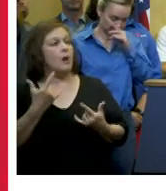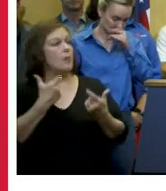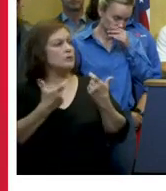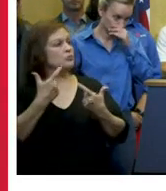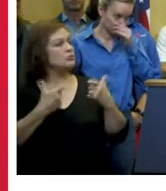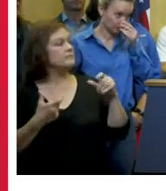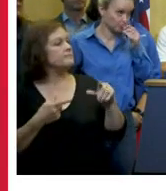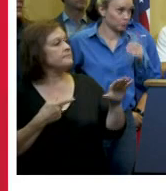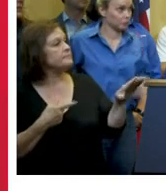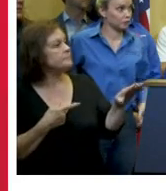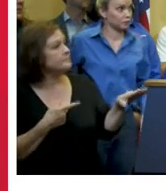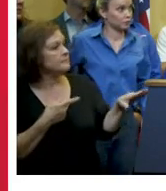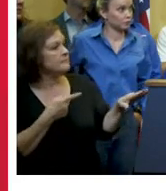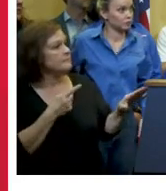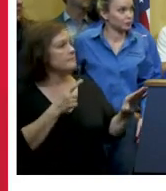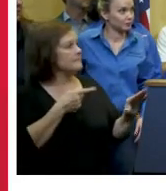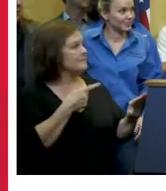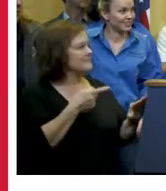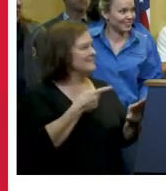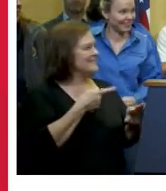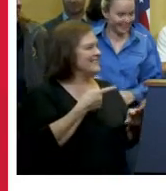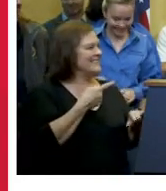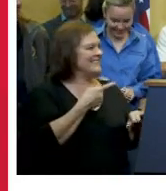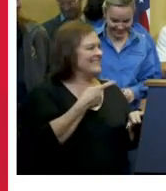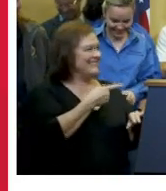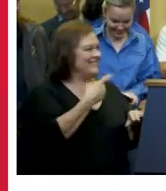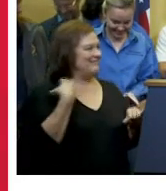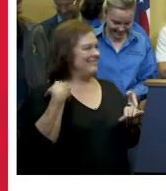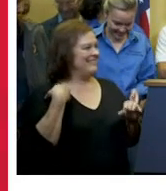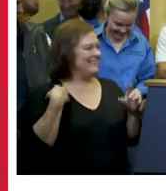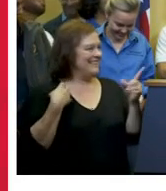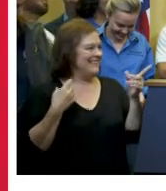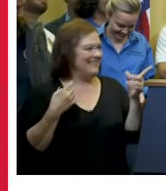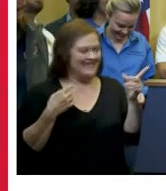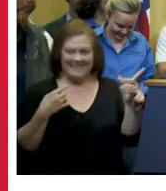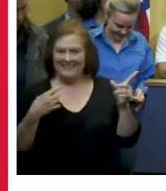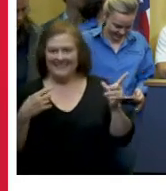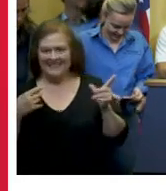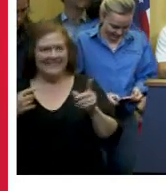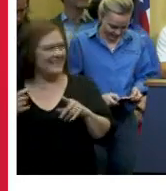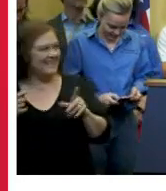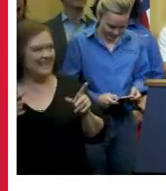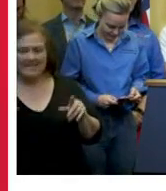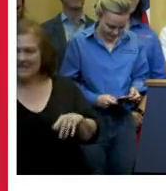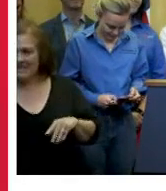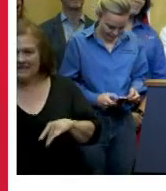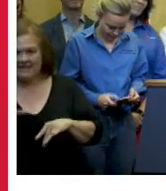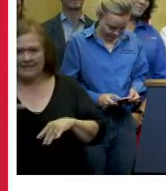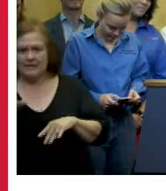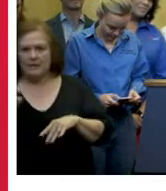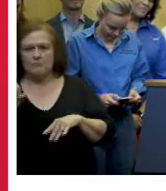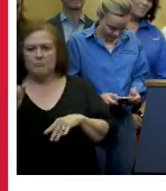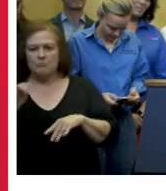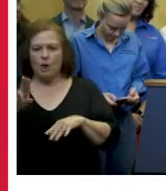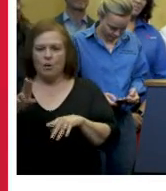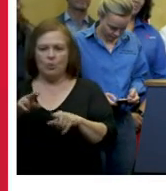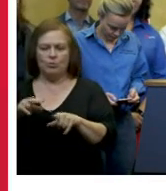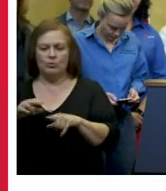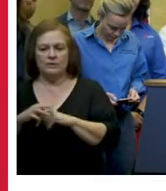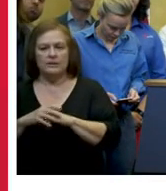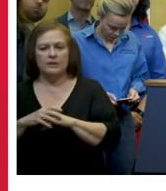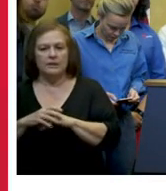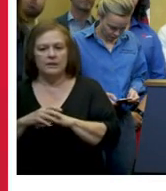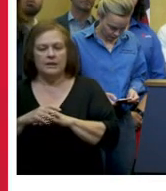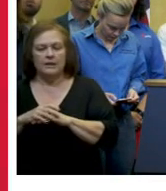time no she's in charge latonya thank you madam mayor oh evans new york times um